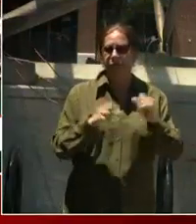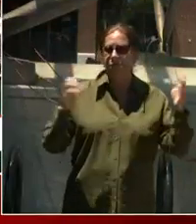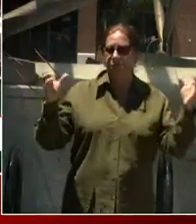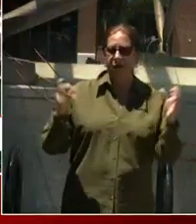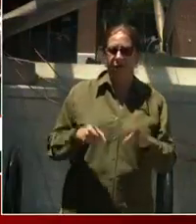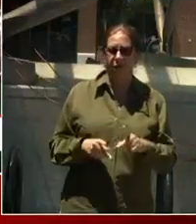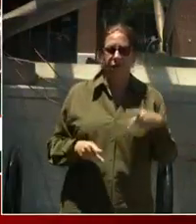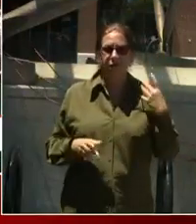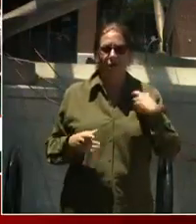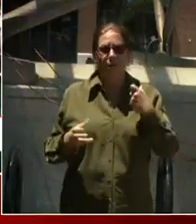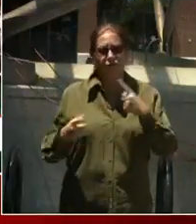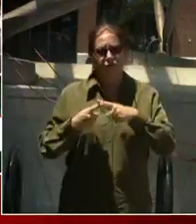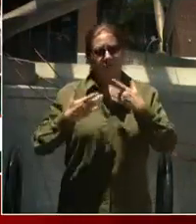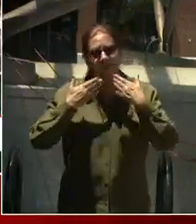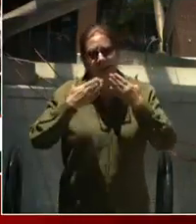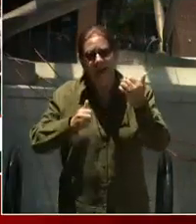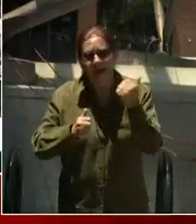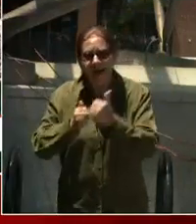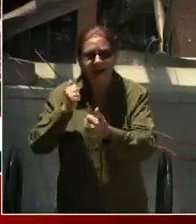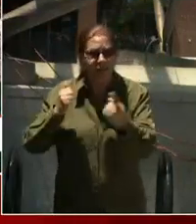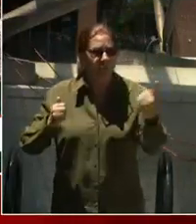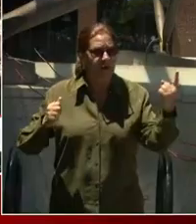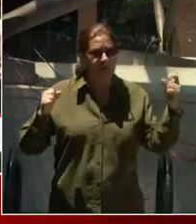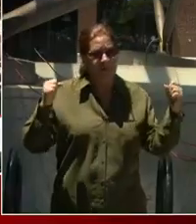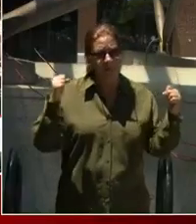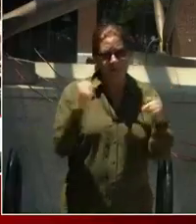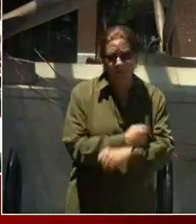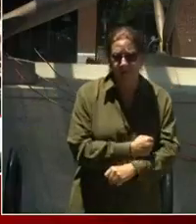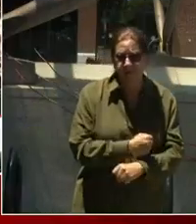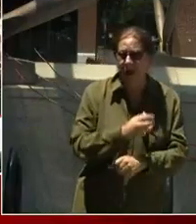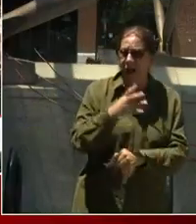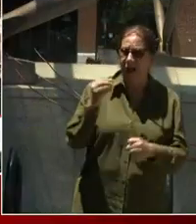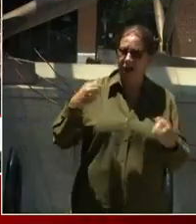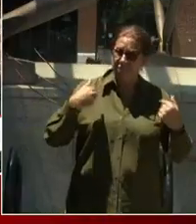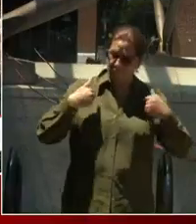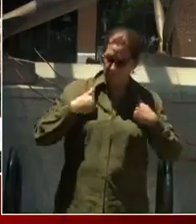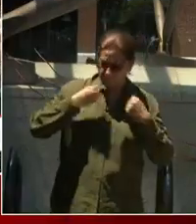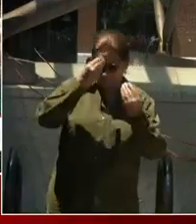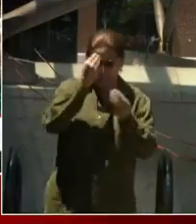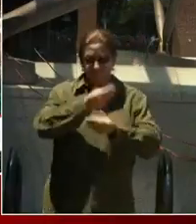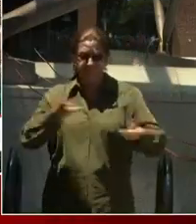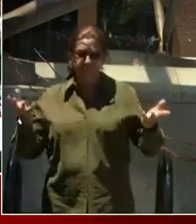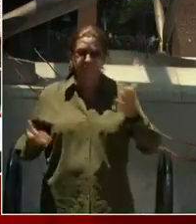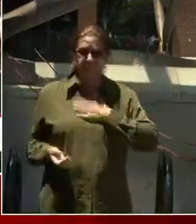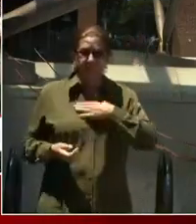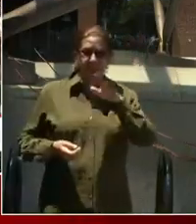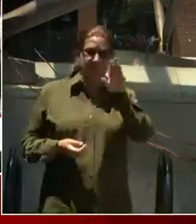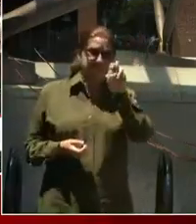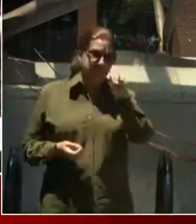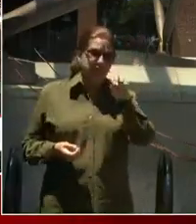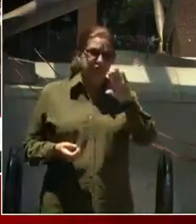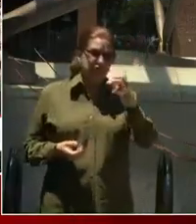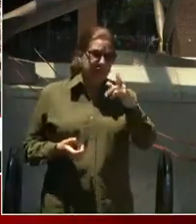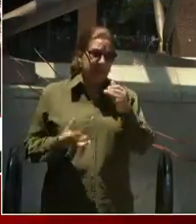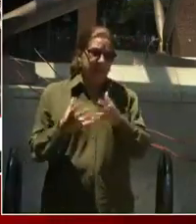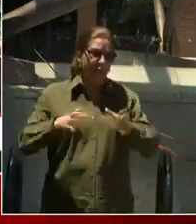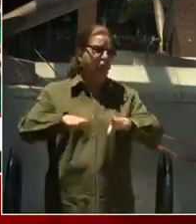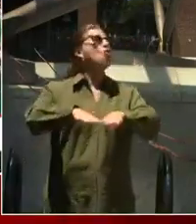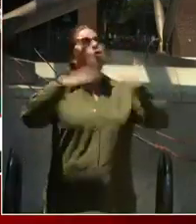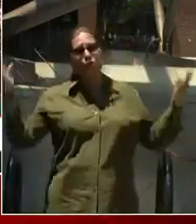but not least, the National Guard. So D.C., thank you, and D.C. is open! Yes!